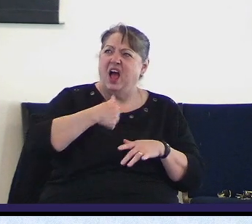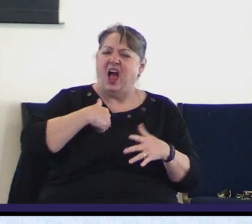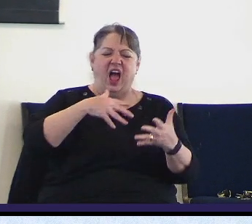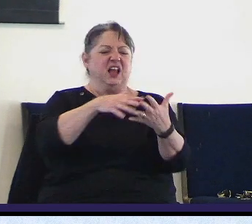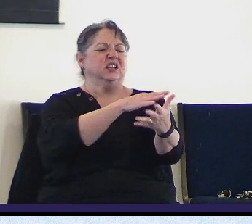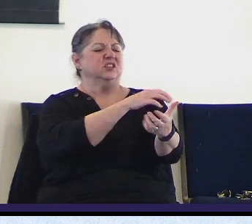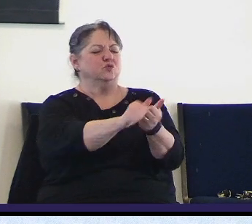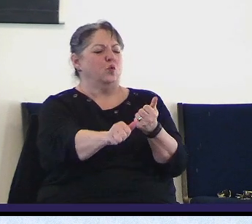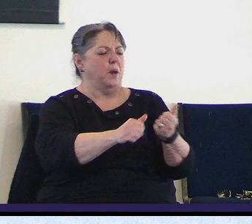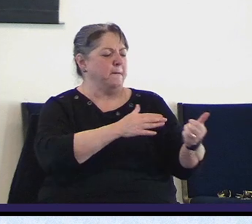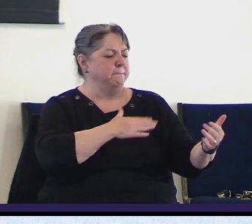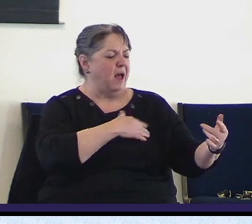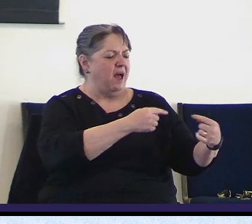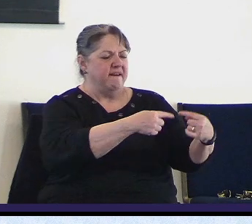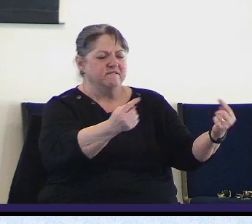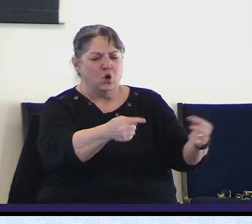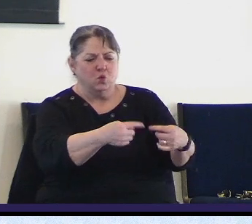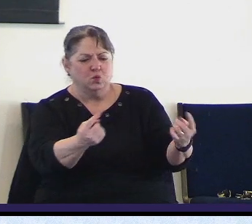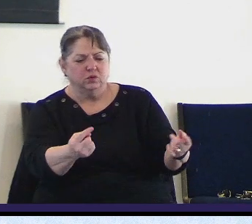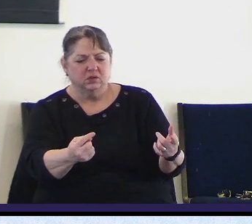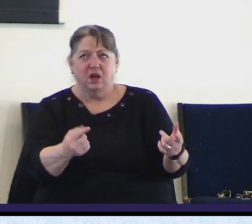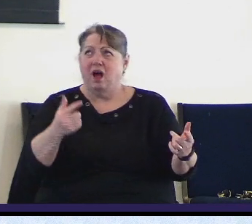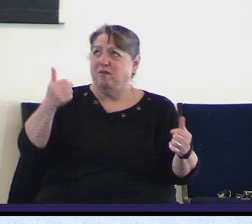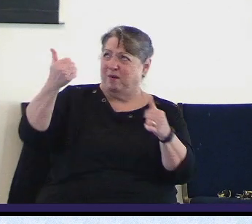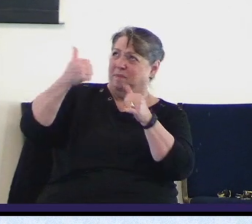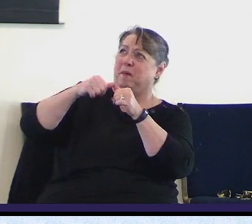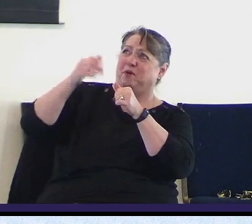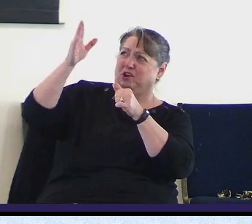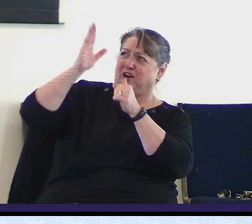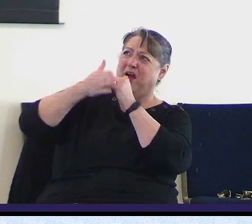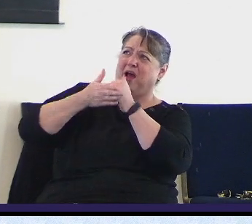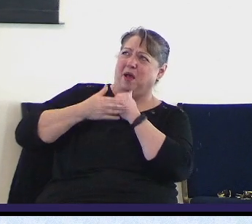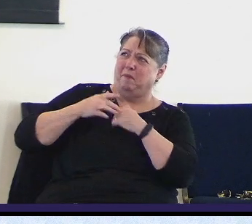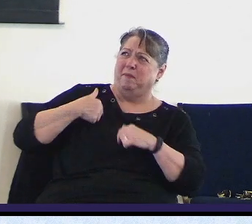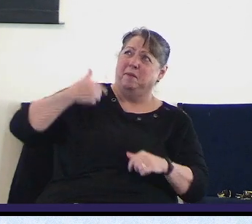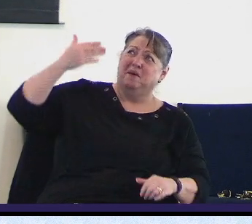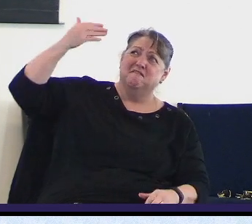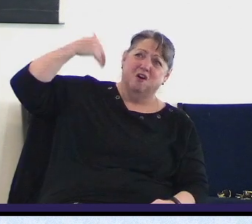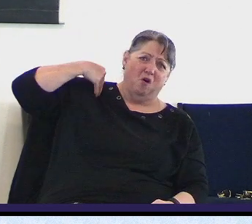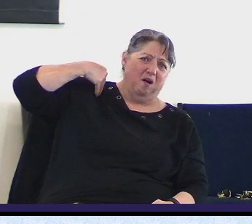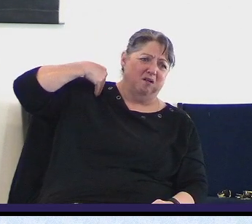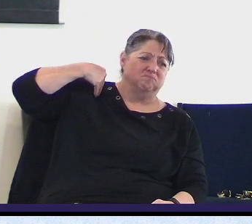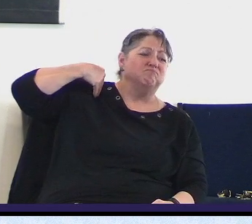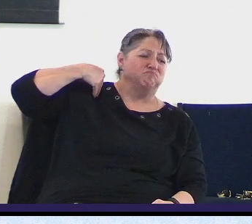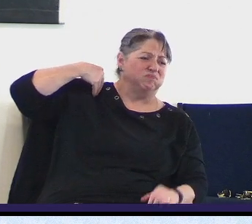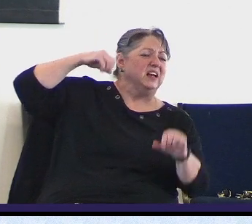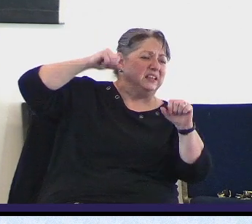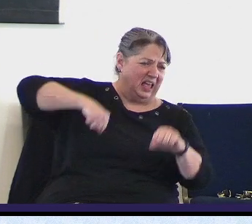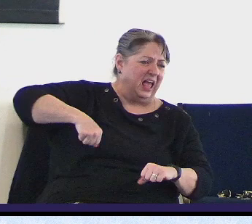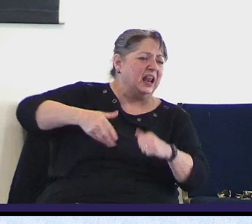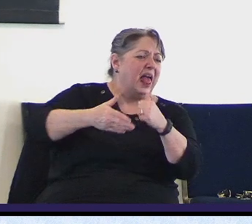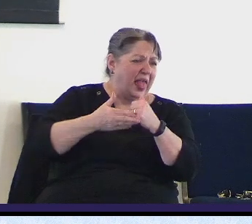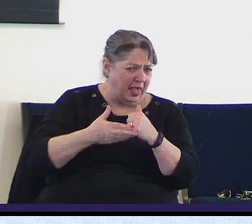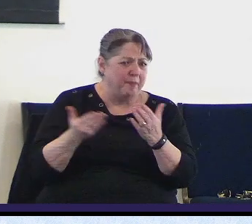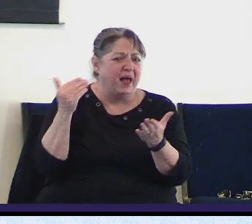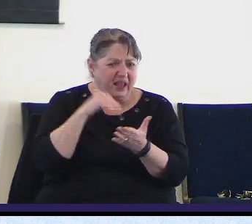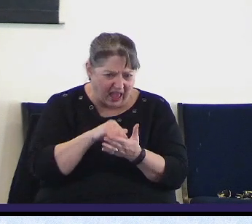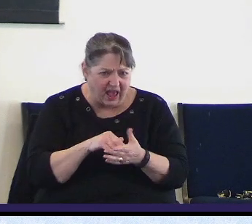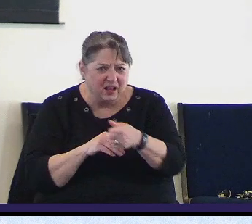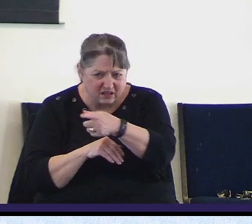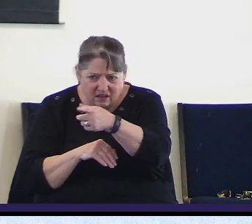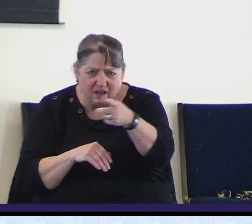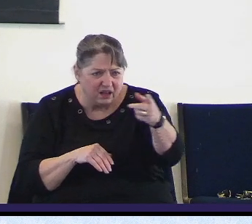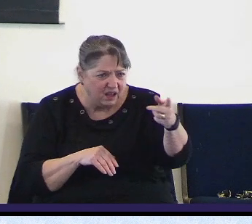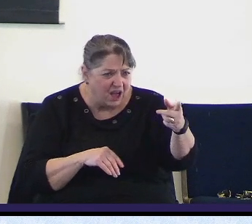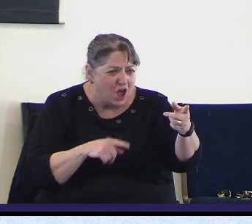foes he's remembering what God did before a good many of you raise your hand about things he's